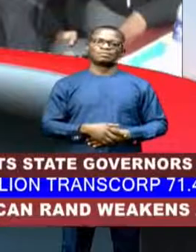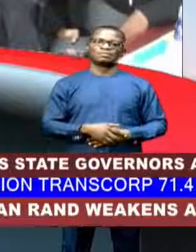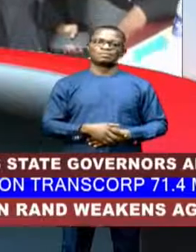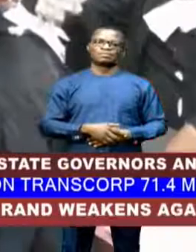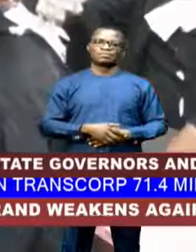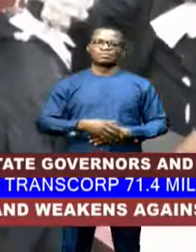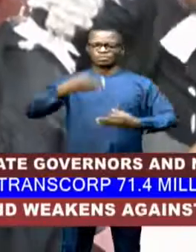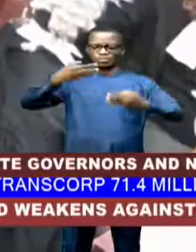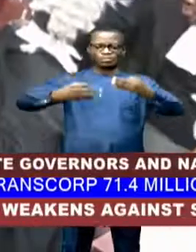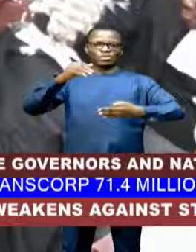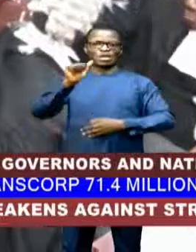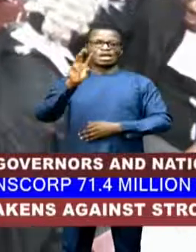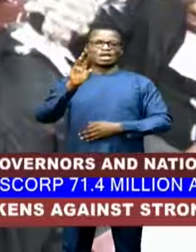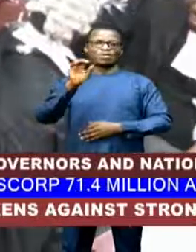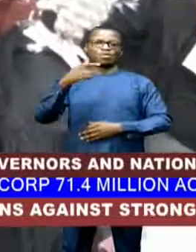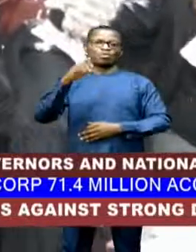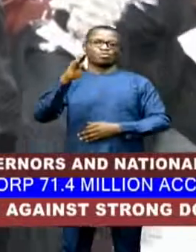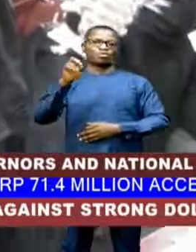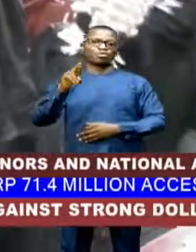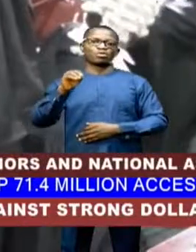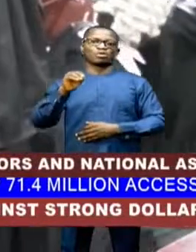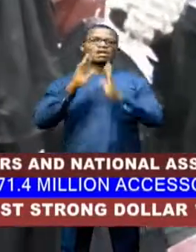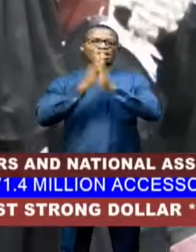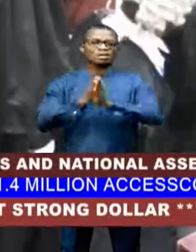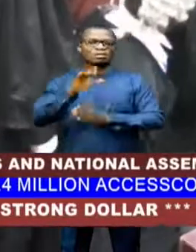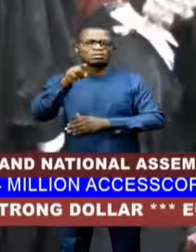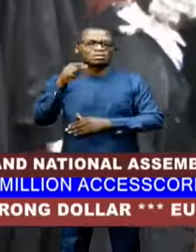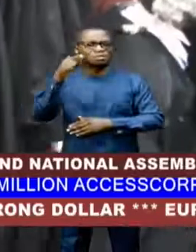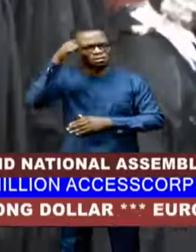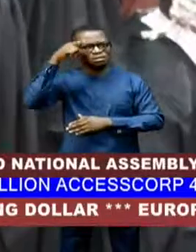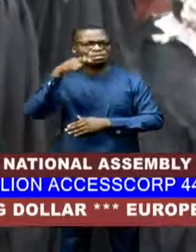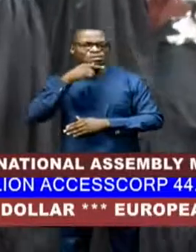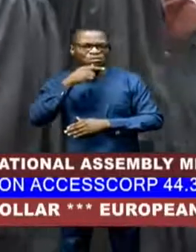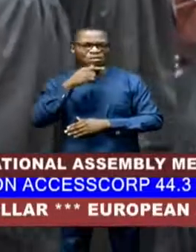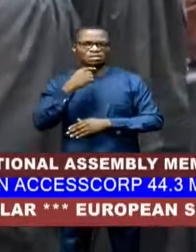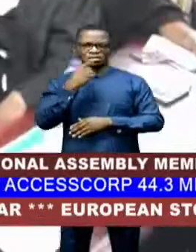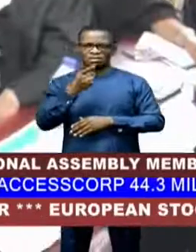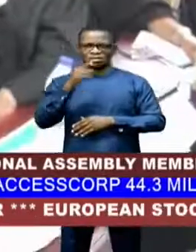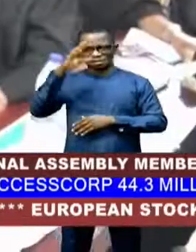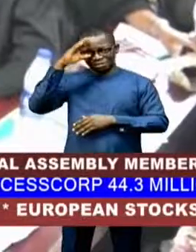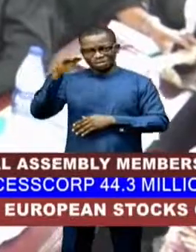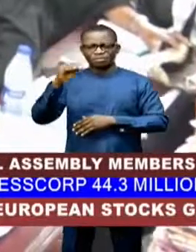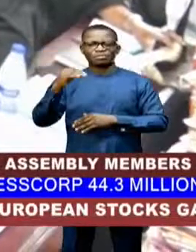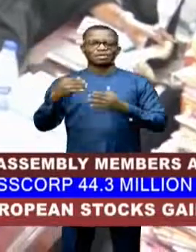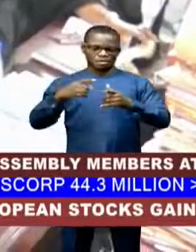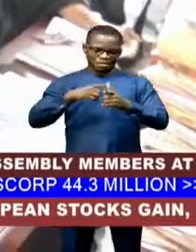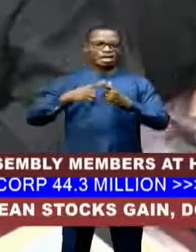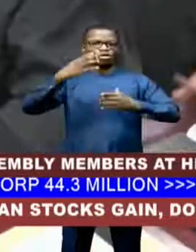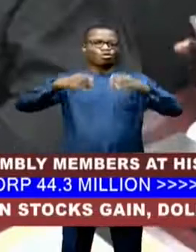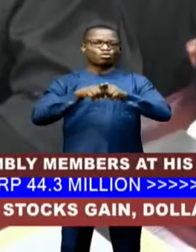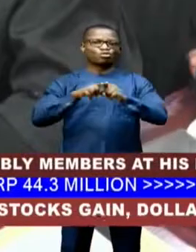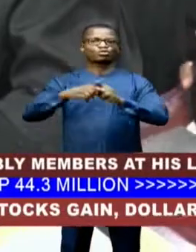Justice Awoboro asked about his gender and replied that he was a man. The court also ruled that